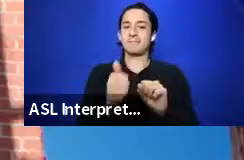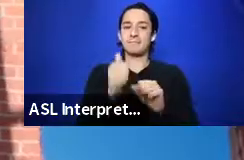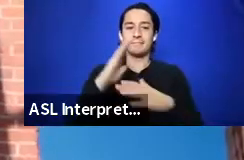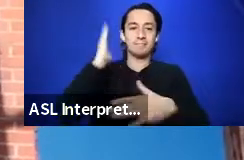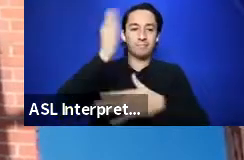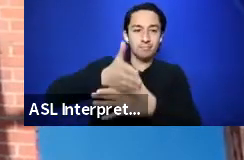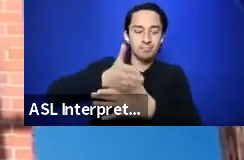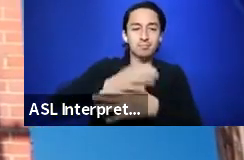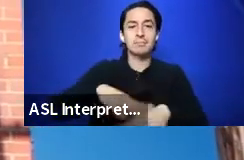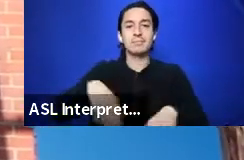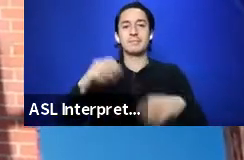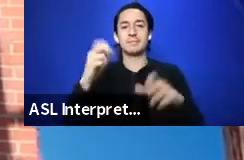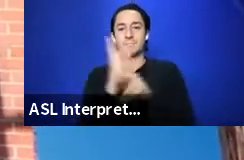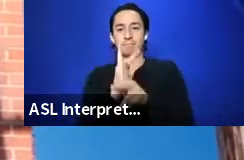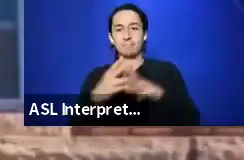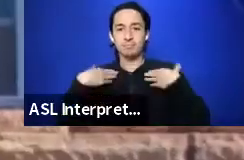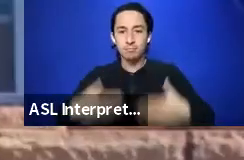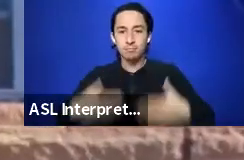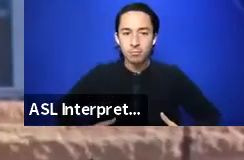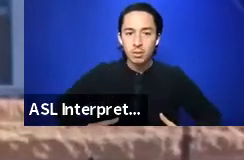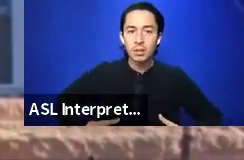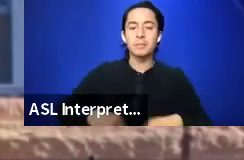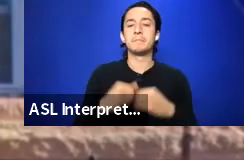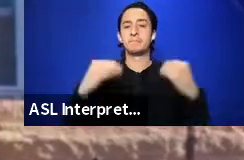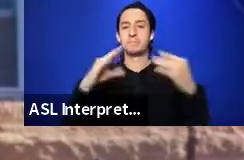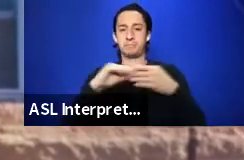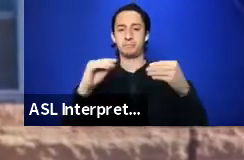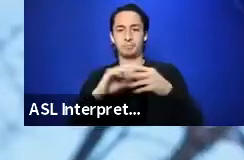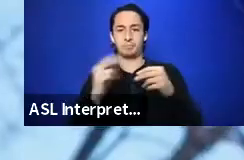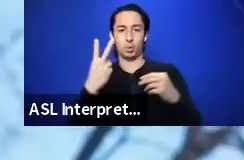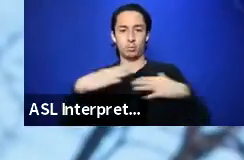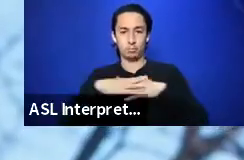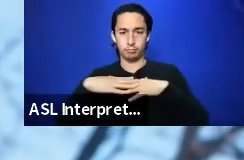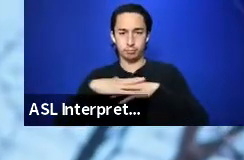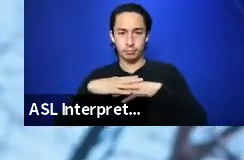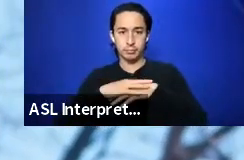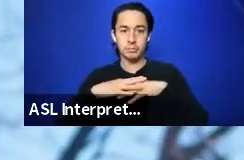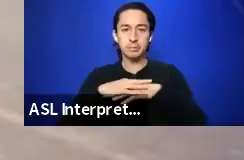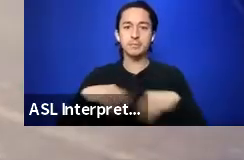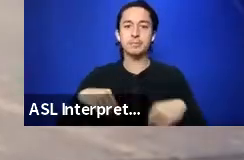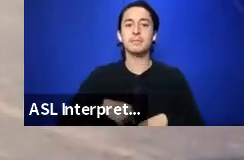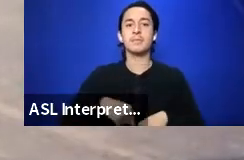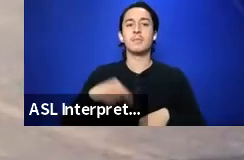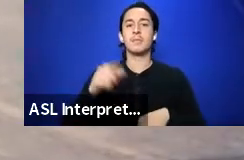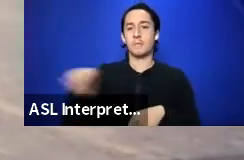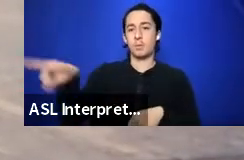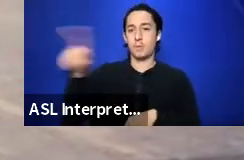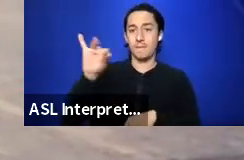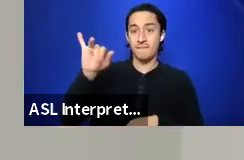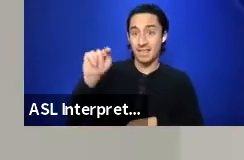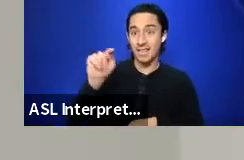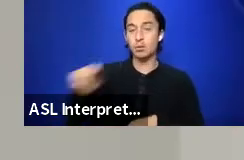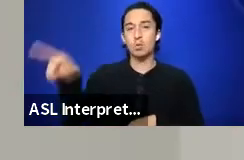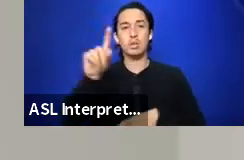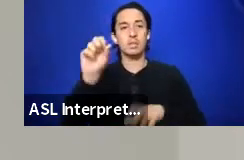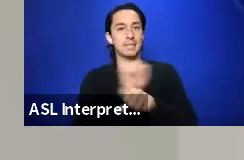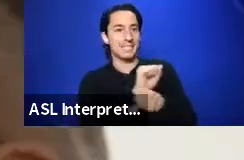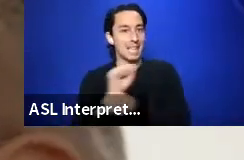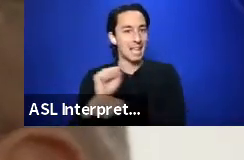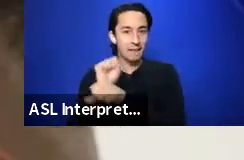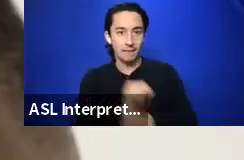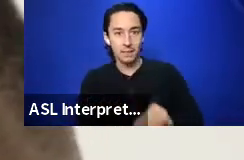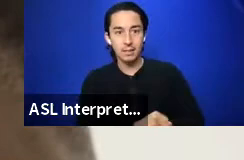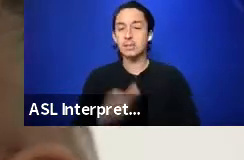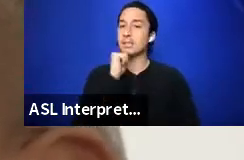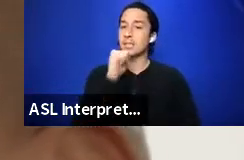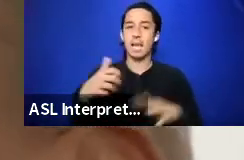veins, enter bodies and enter brains. Shift the system and the mental state from those who've been a fit to those who've been enslaved. This isn't game.